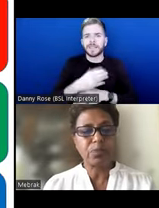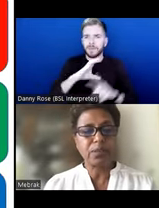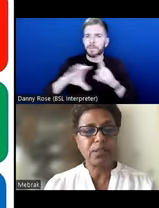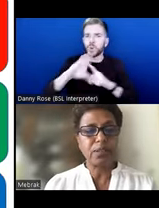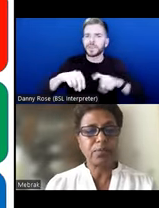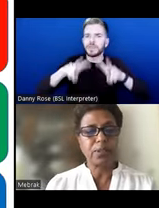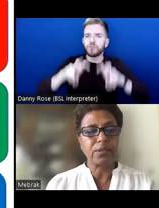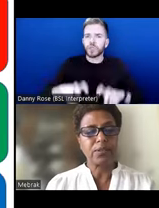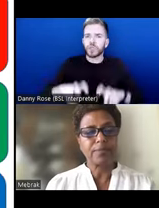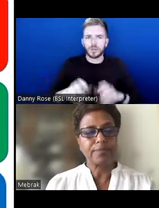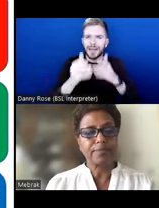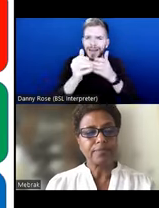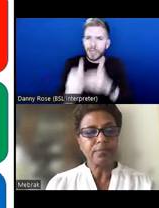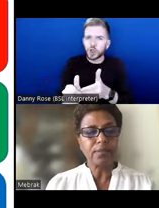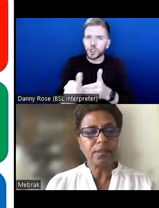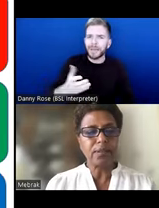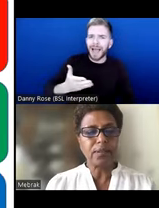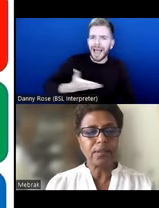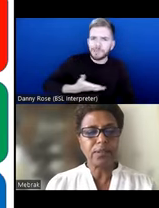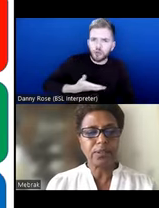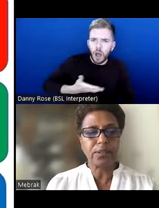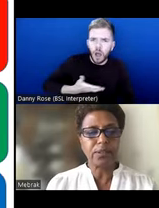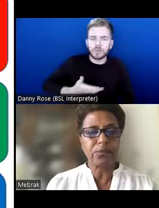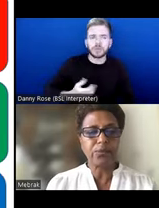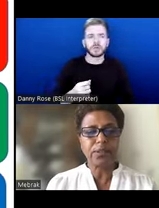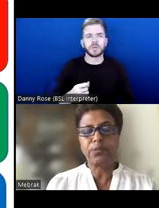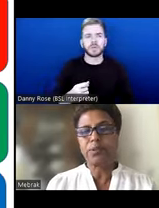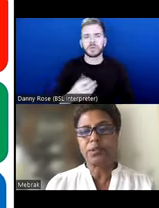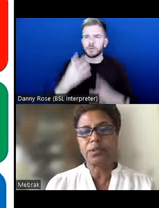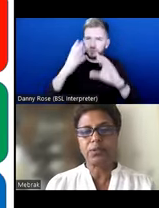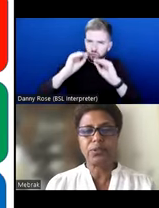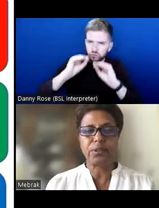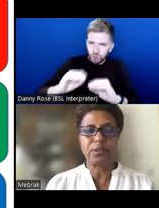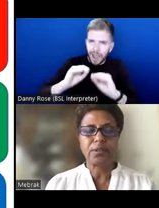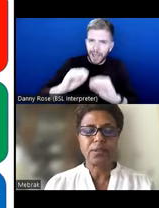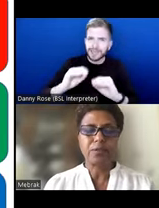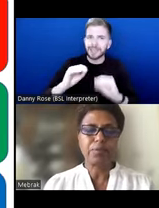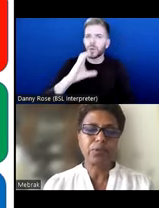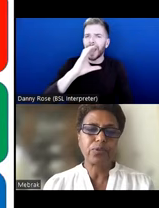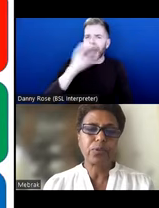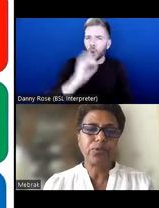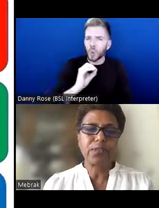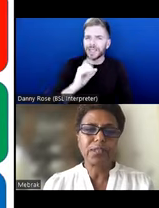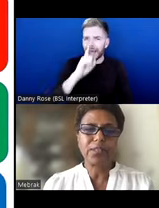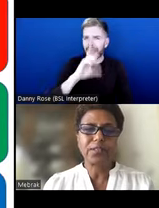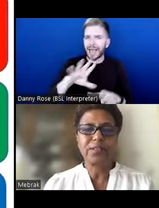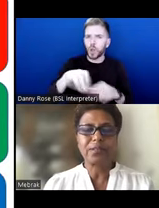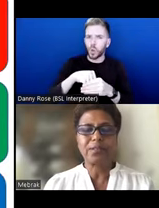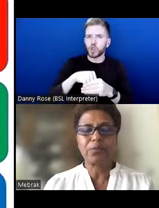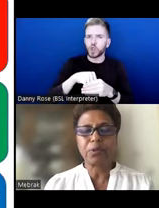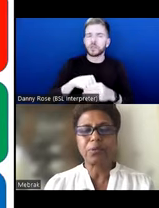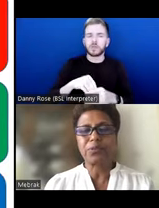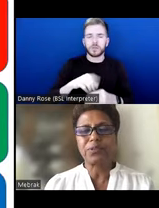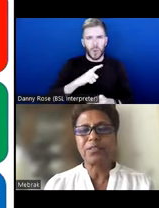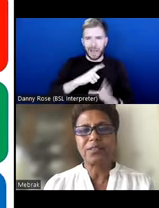leadership and the enterprise and training towards equity and inclusion. Because over the years, these